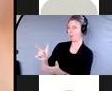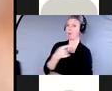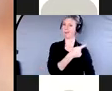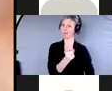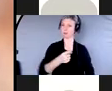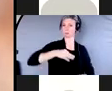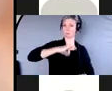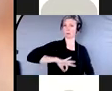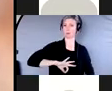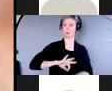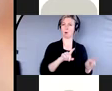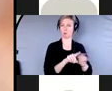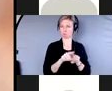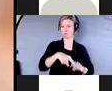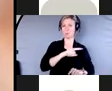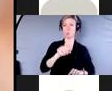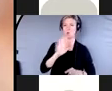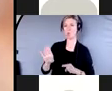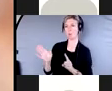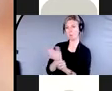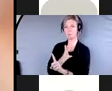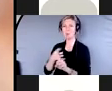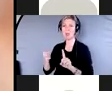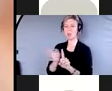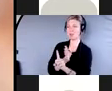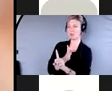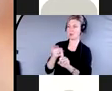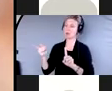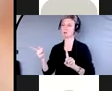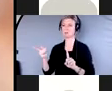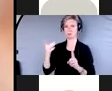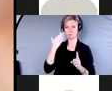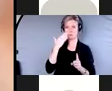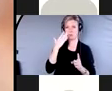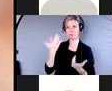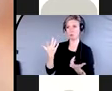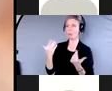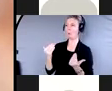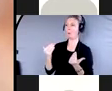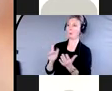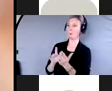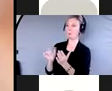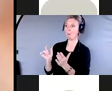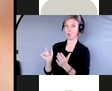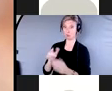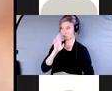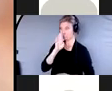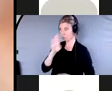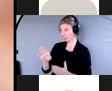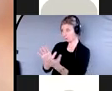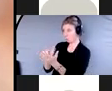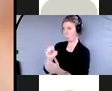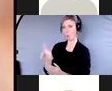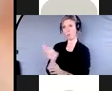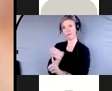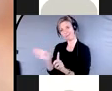people. It's that undue influence that people take advantage of the person, whether it's directly or indirectly. It could